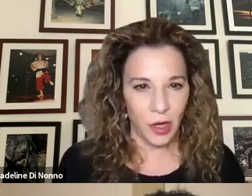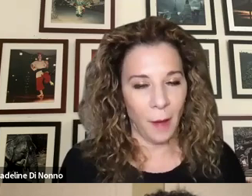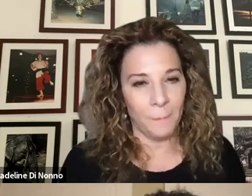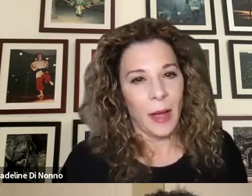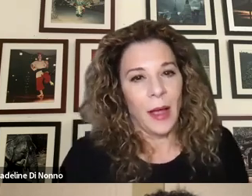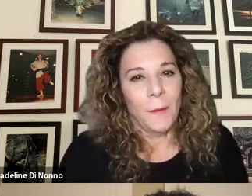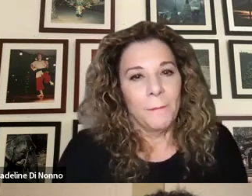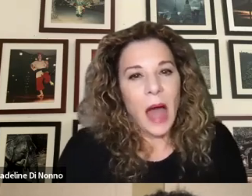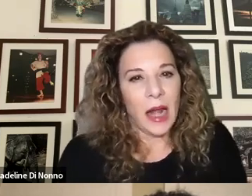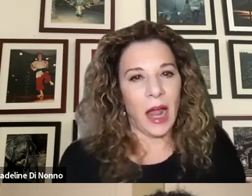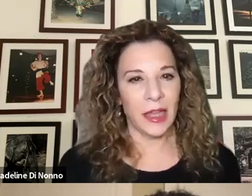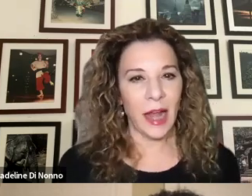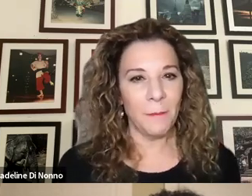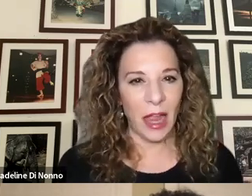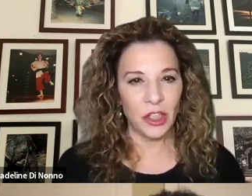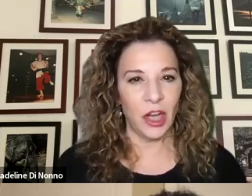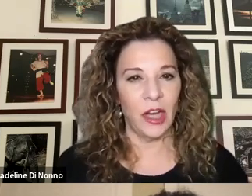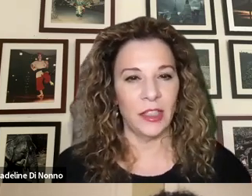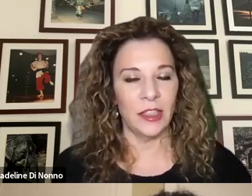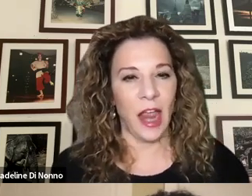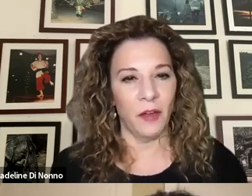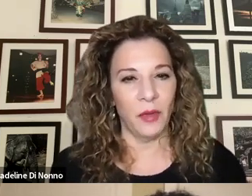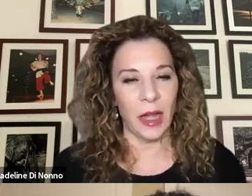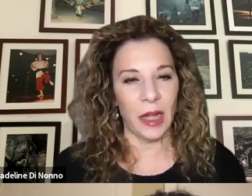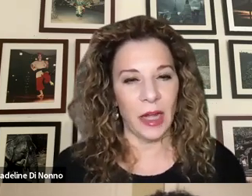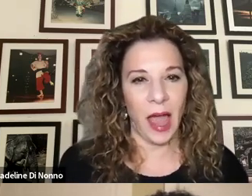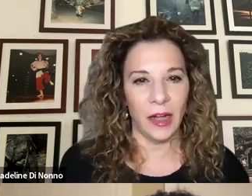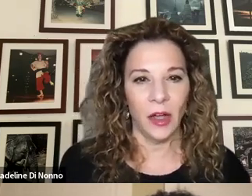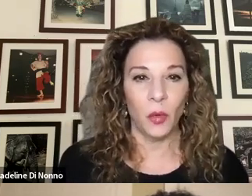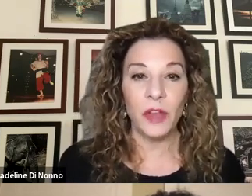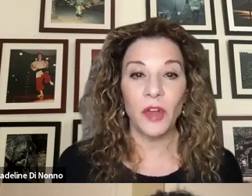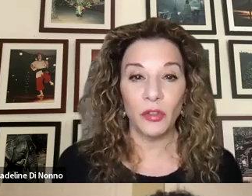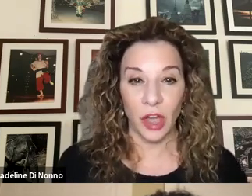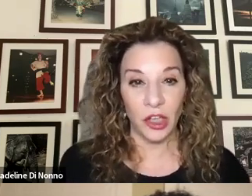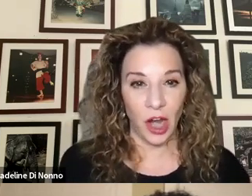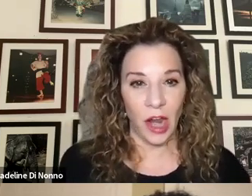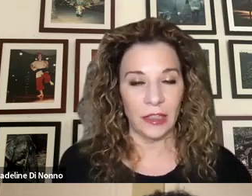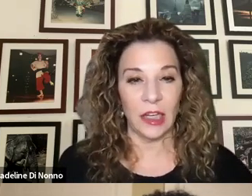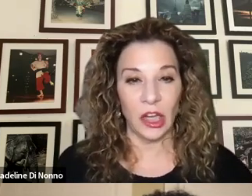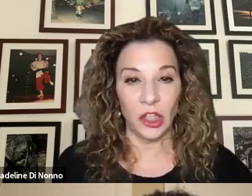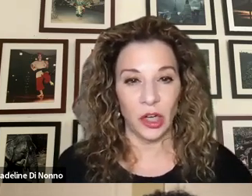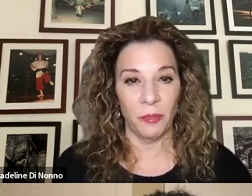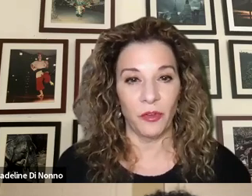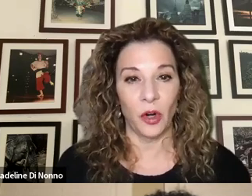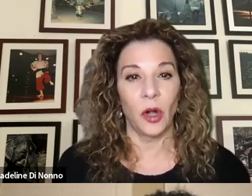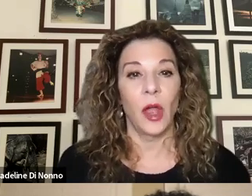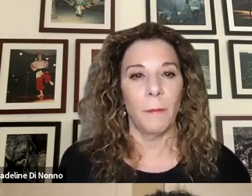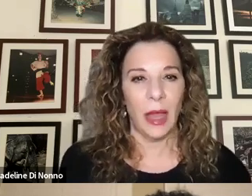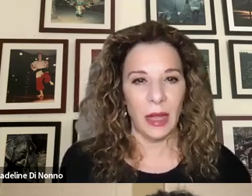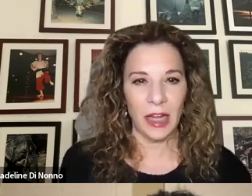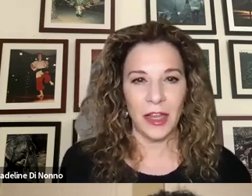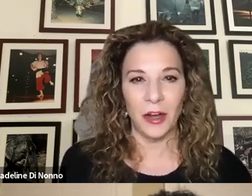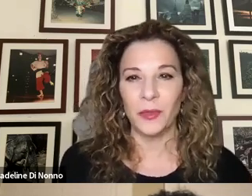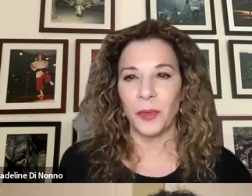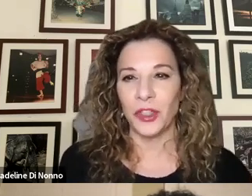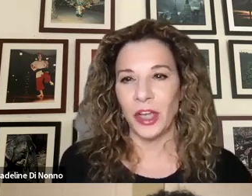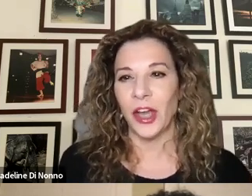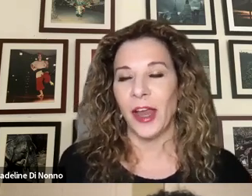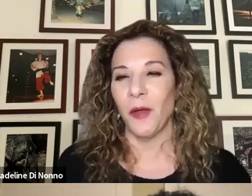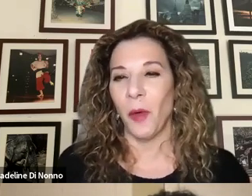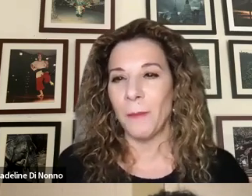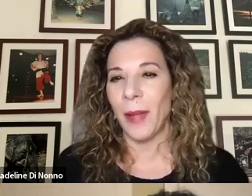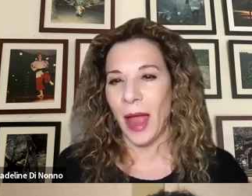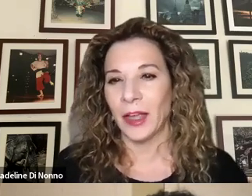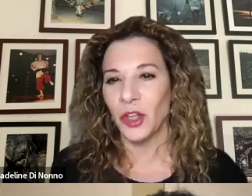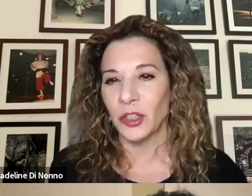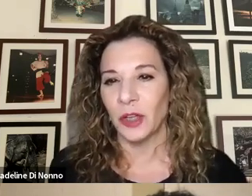had to look it up. But I think I mentioned to everybody that we've known JJ and Sinking Ship for many, many years. But JJ,